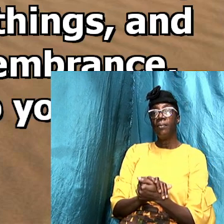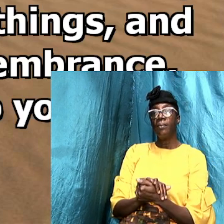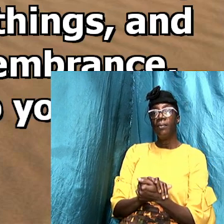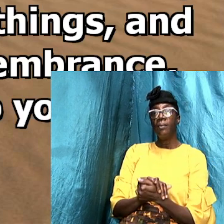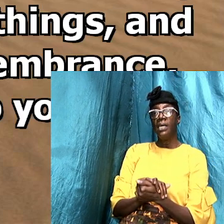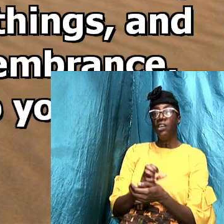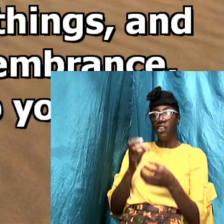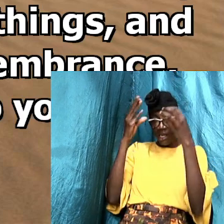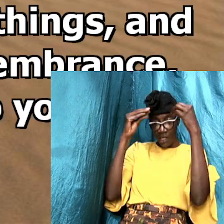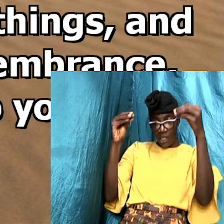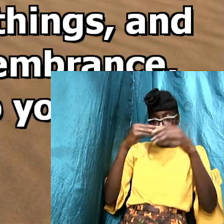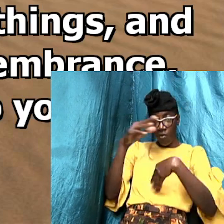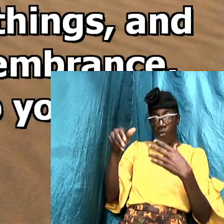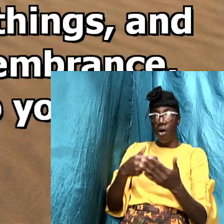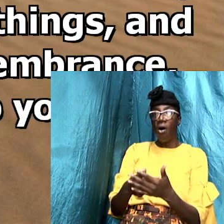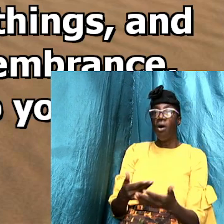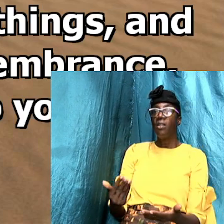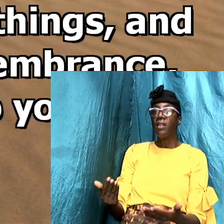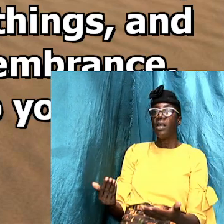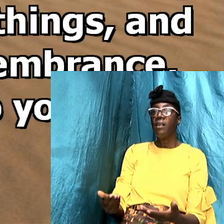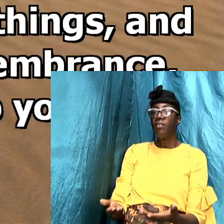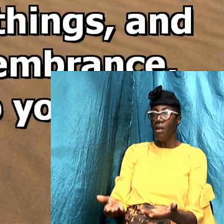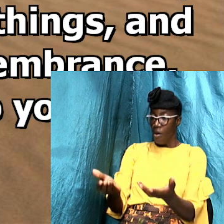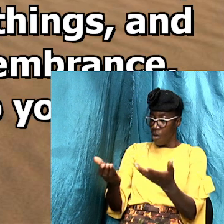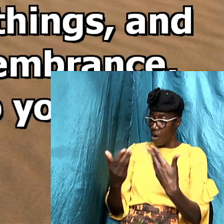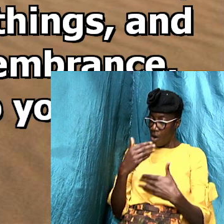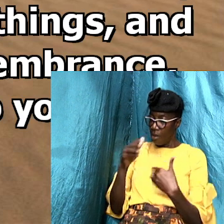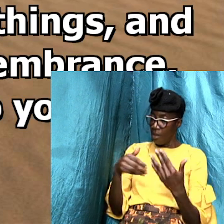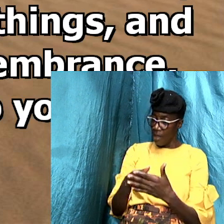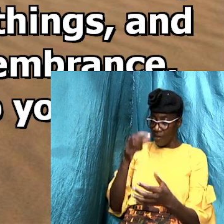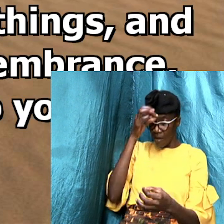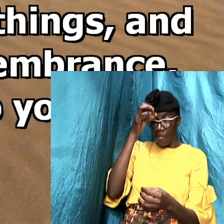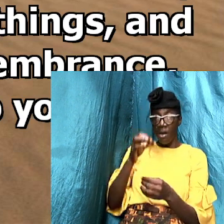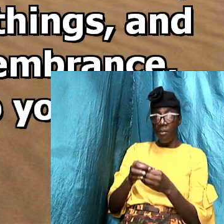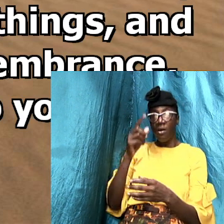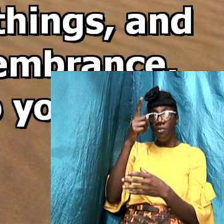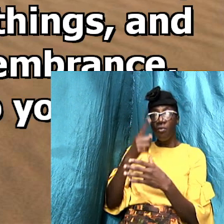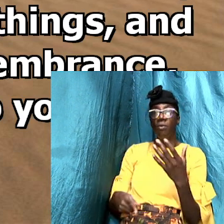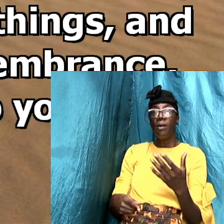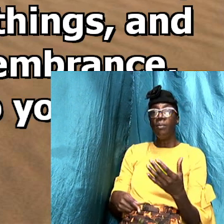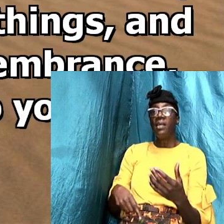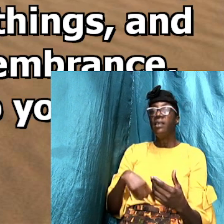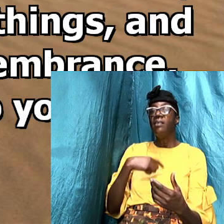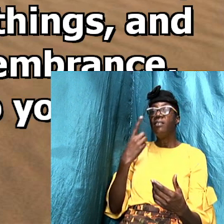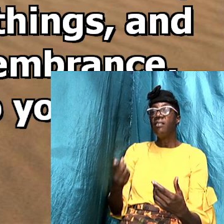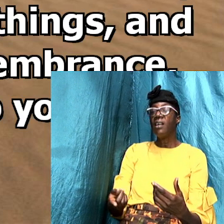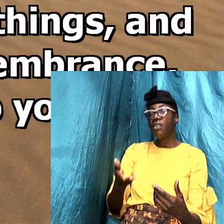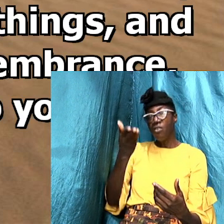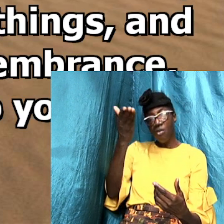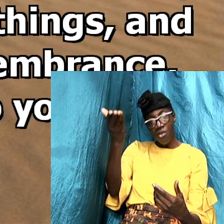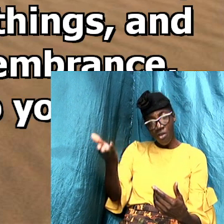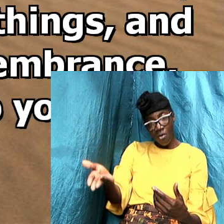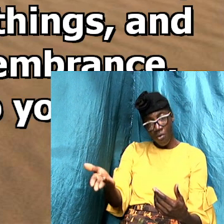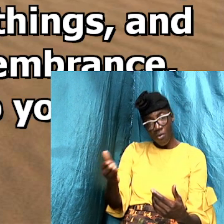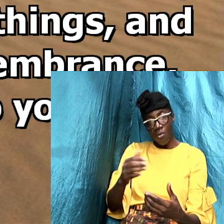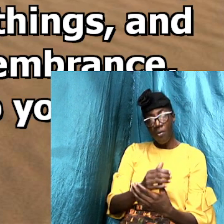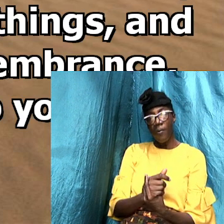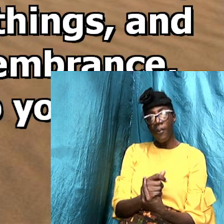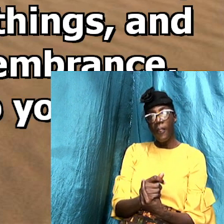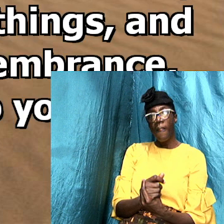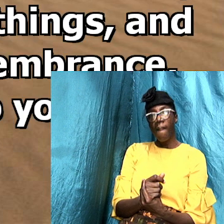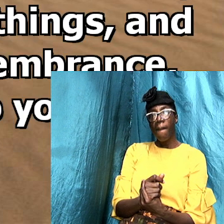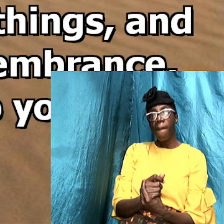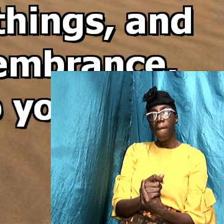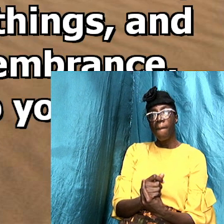he shall teach you all things and bring all things to your remembrance whatsoever I have said unto you